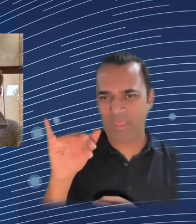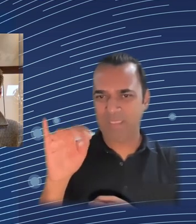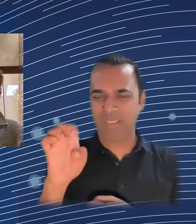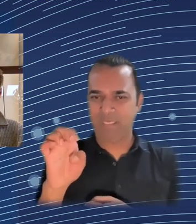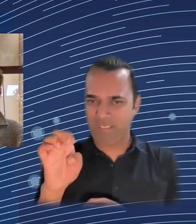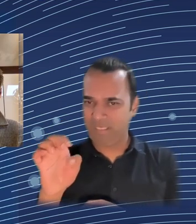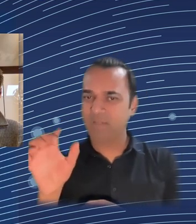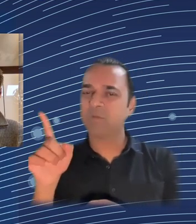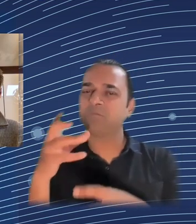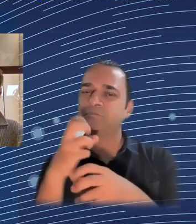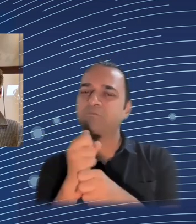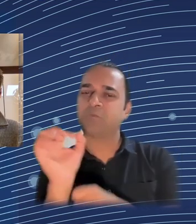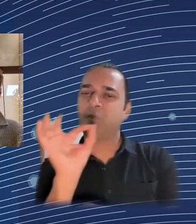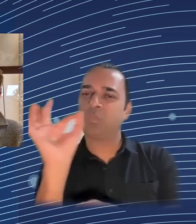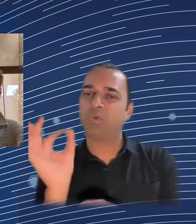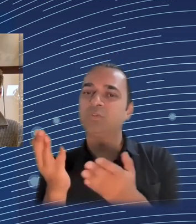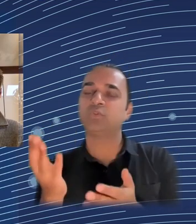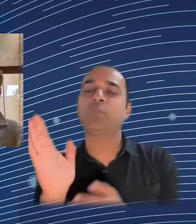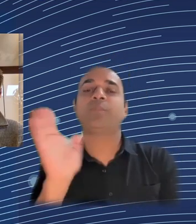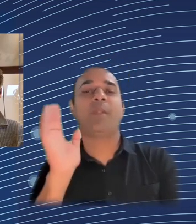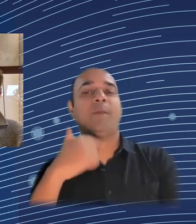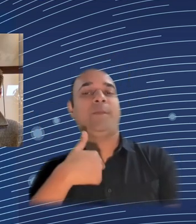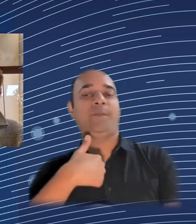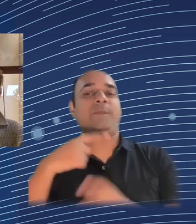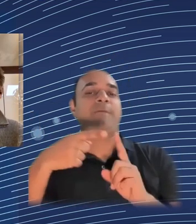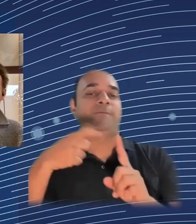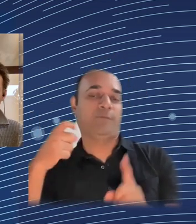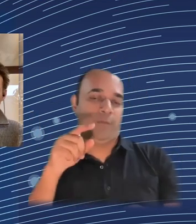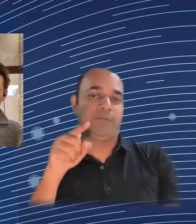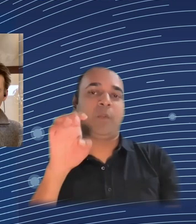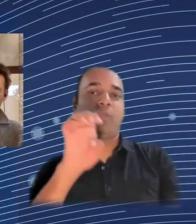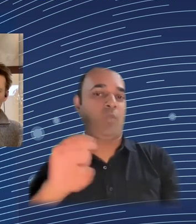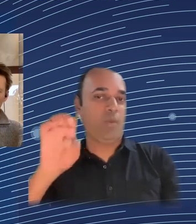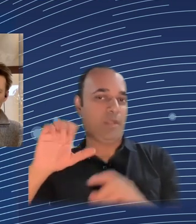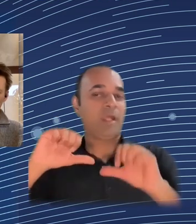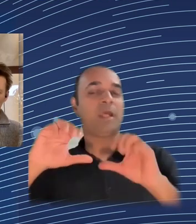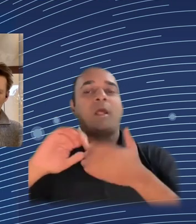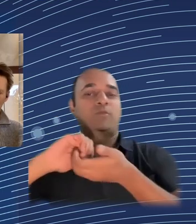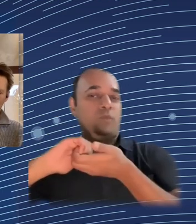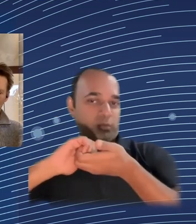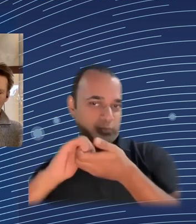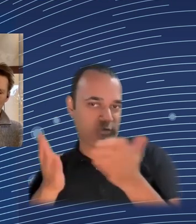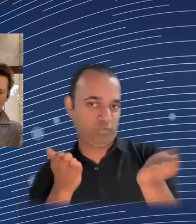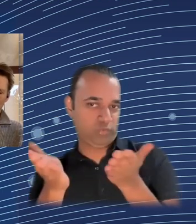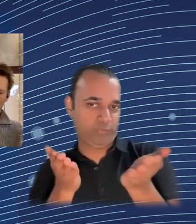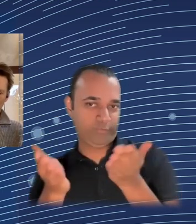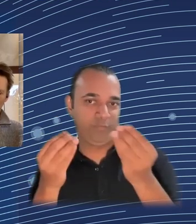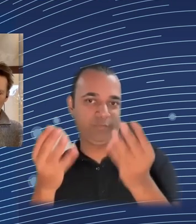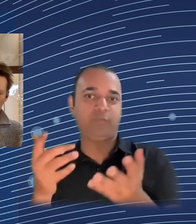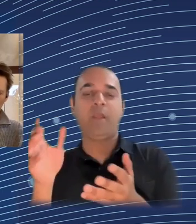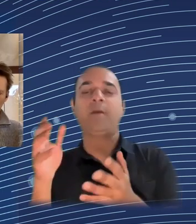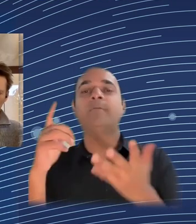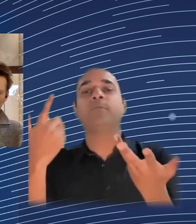but short question. My question is how do you deal with soft indicators, social